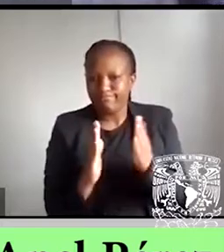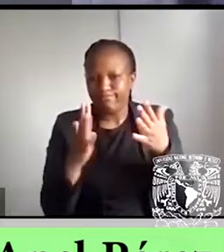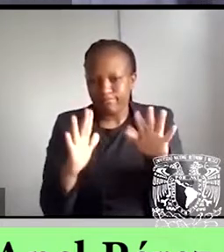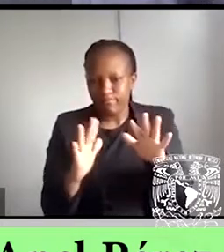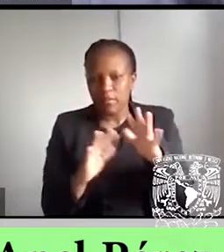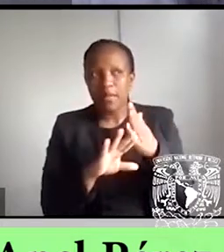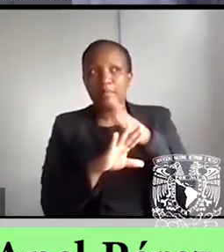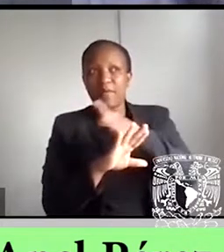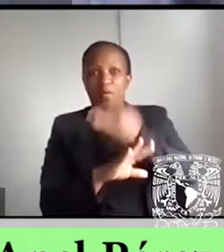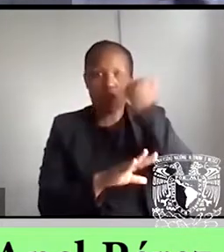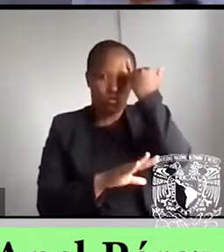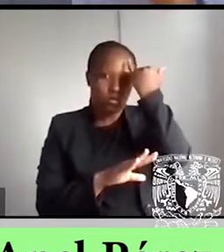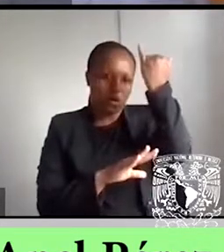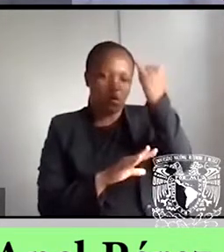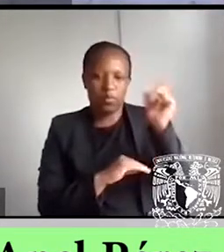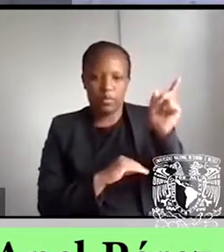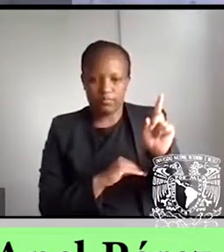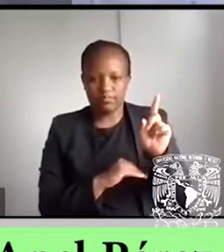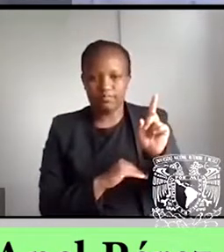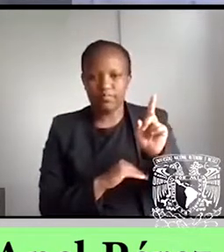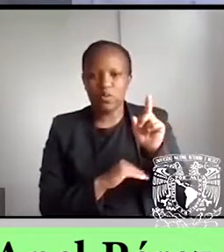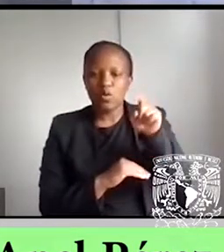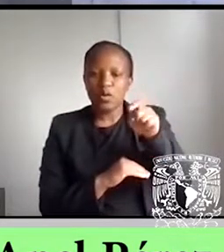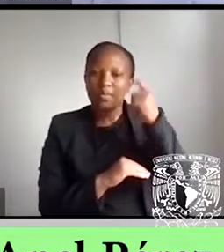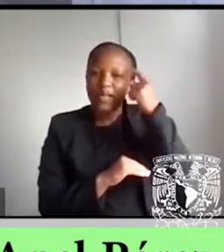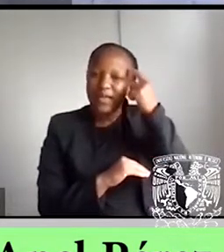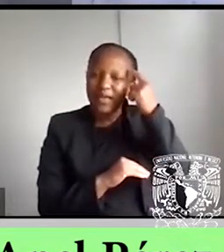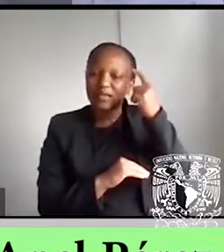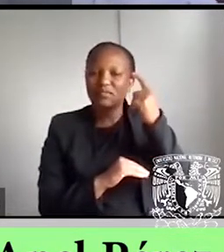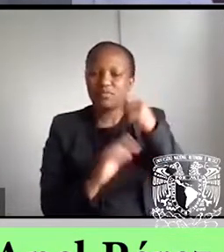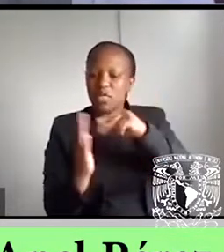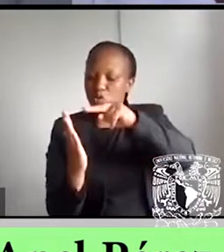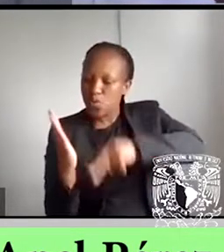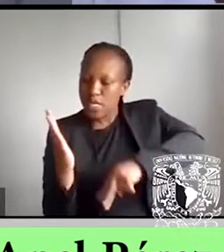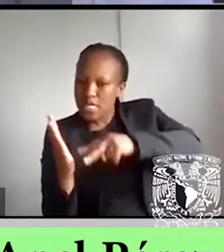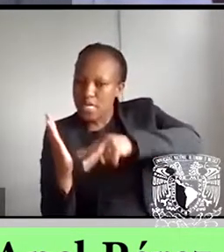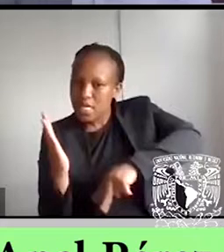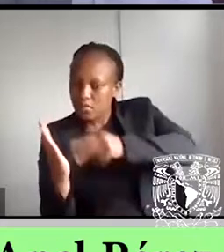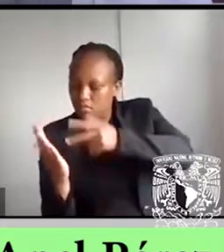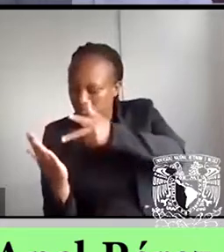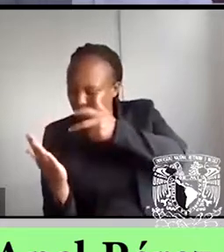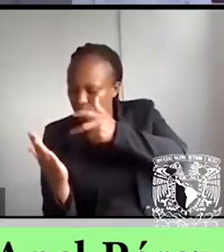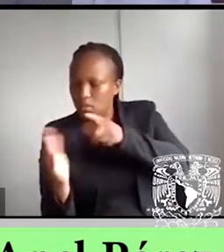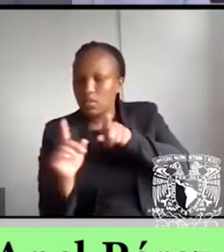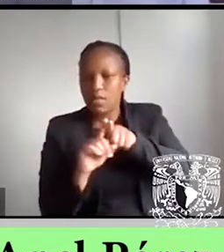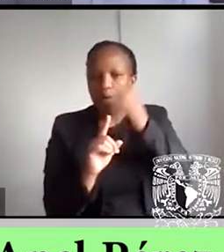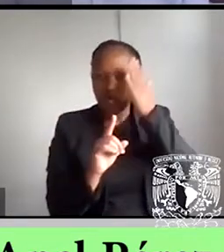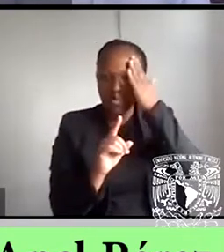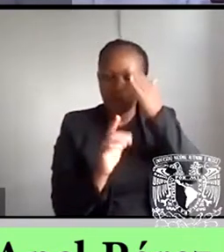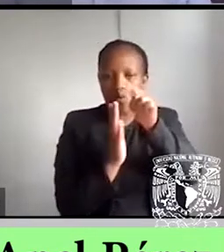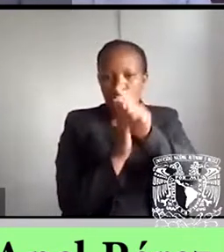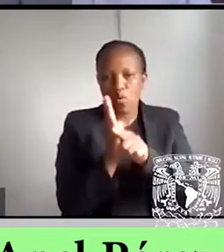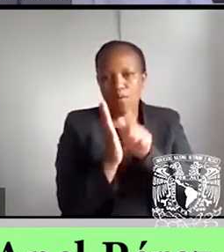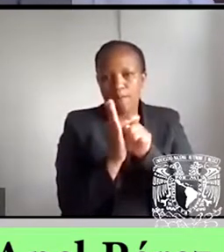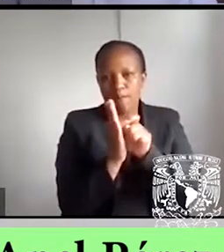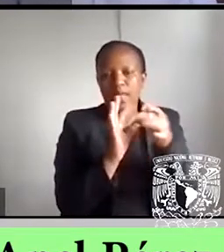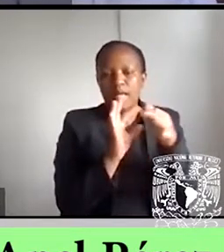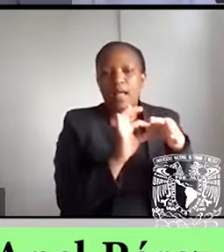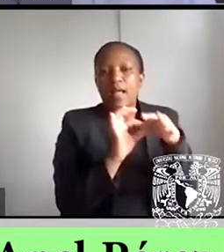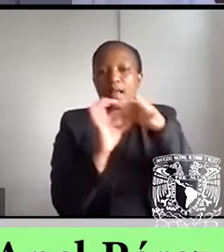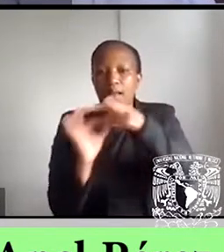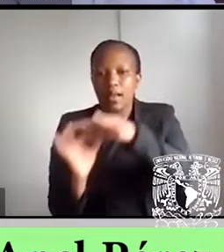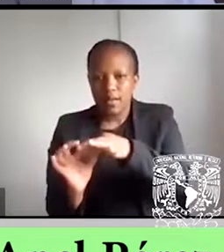was to think the act of reading and the act of knowing literature and linking it with